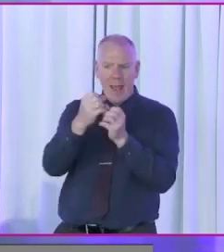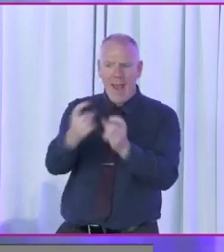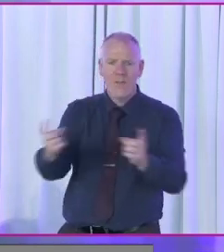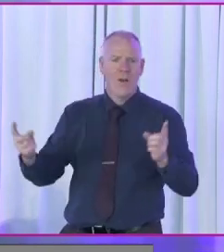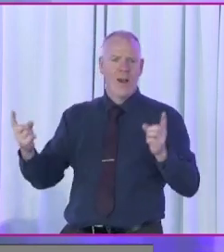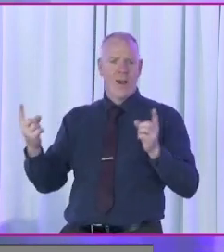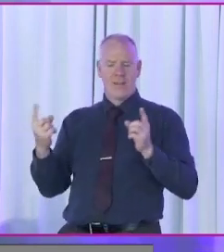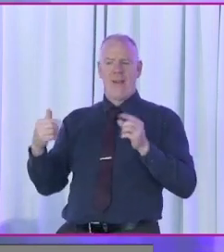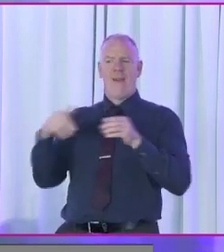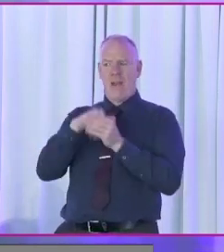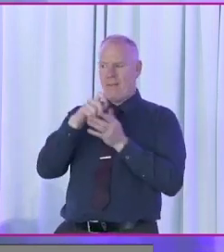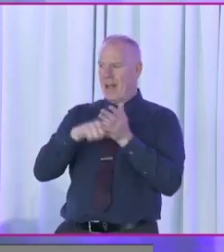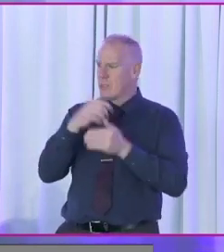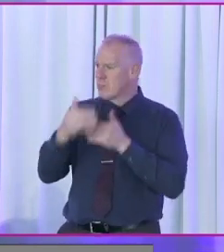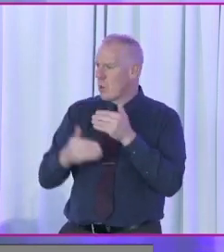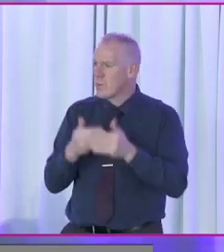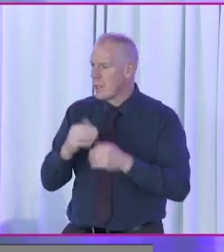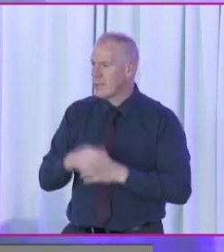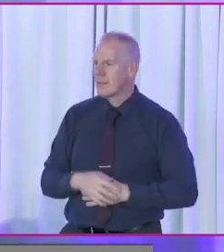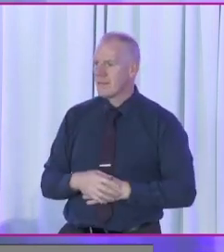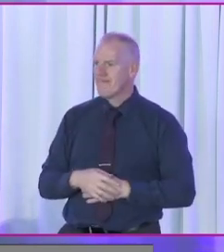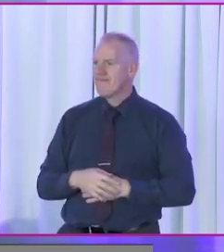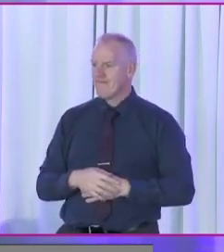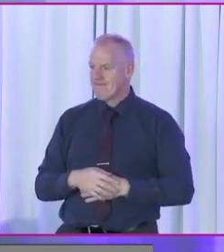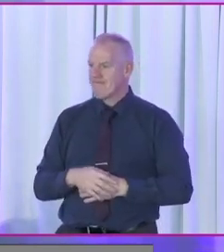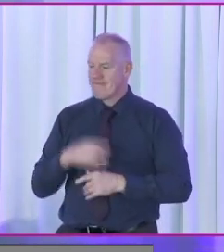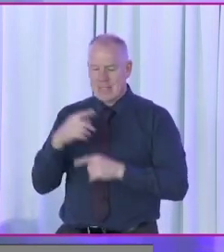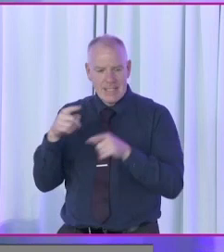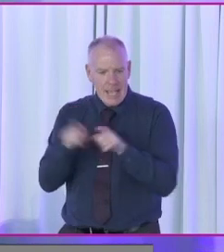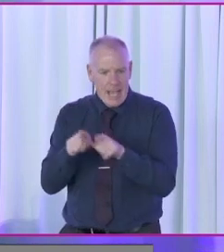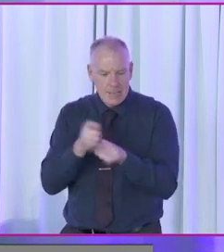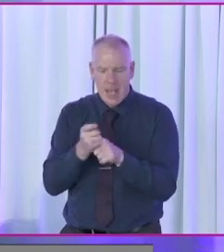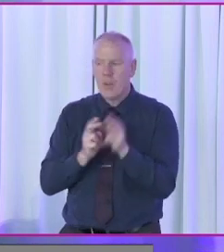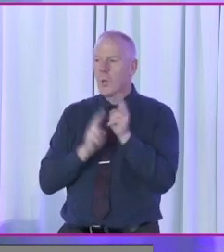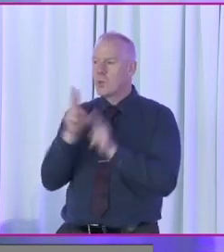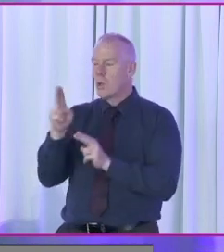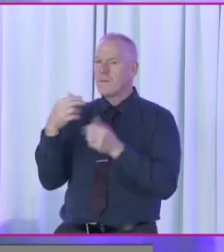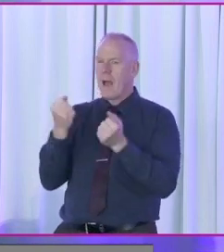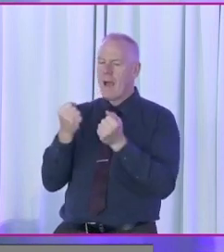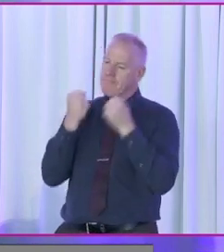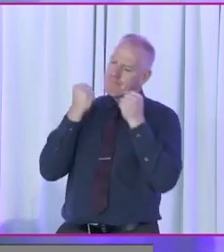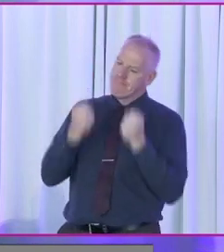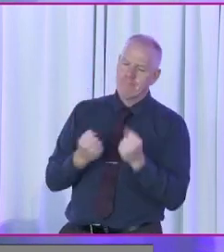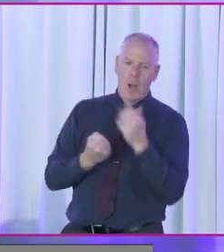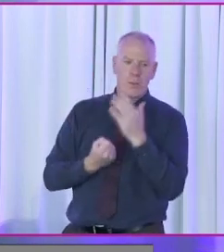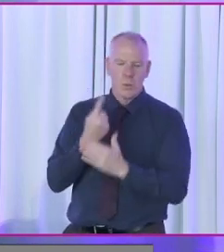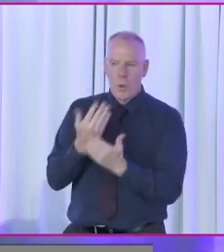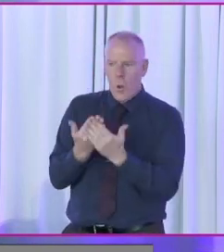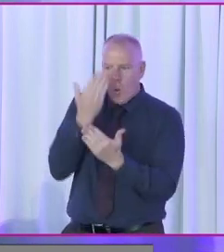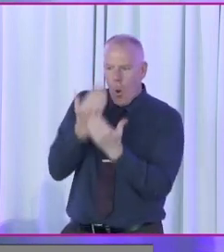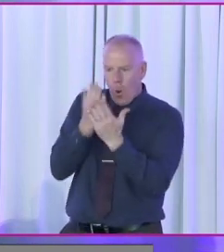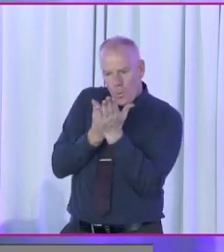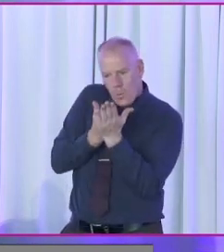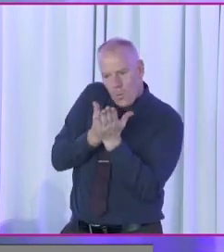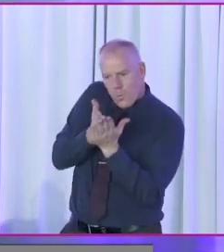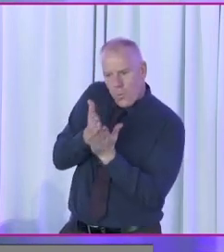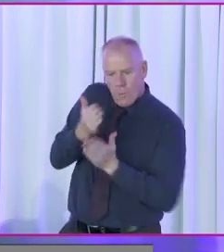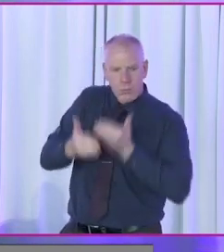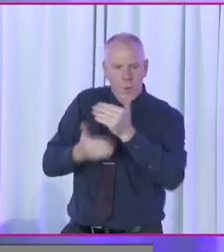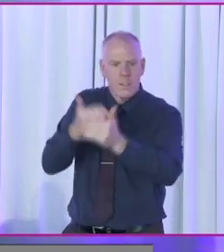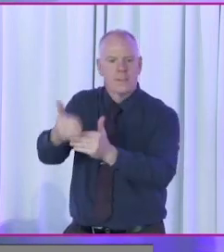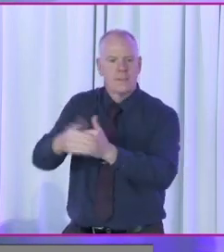in the electoral process, it also provides us with an extraordinary opportunity to learn, you know, and